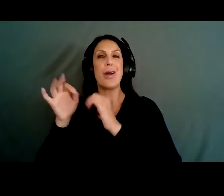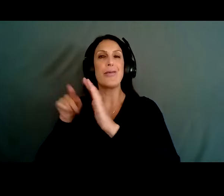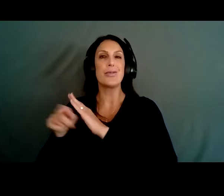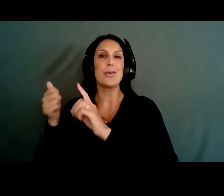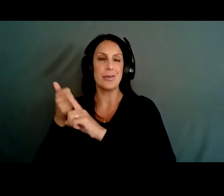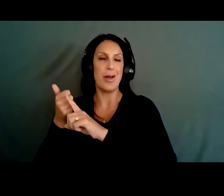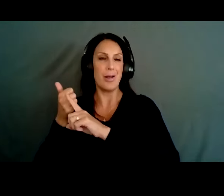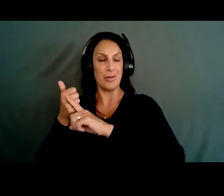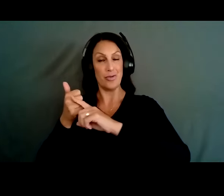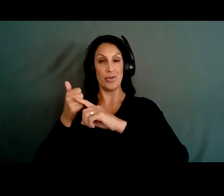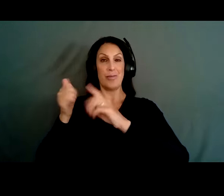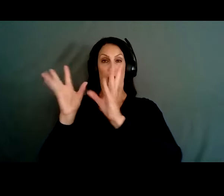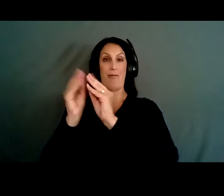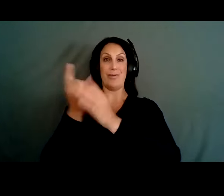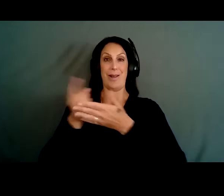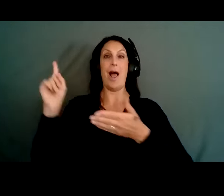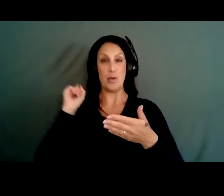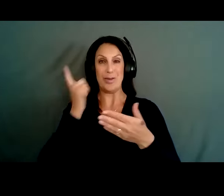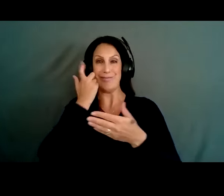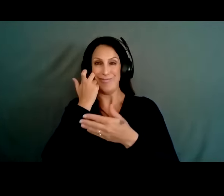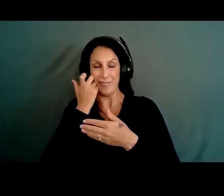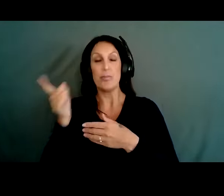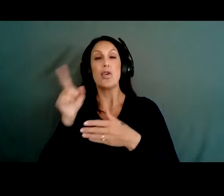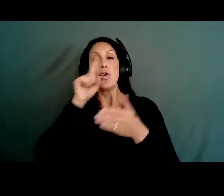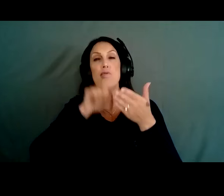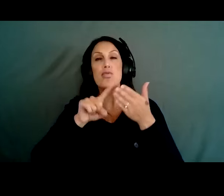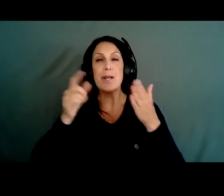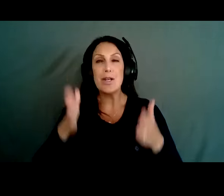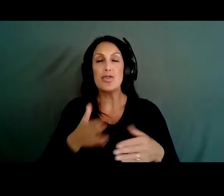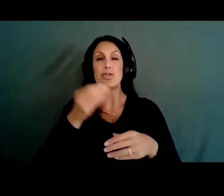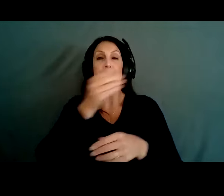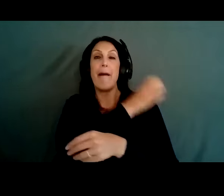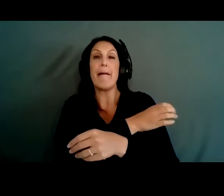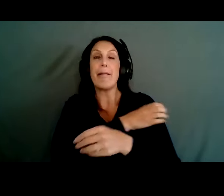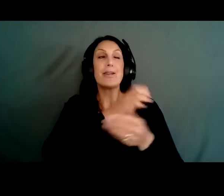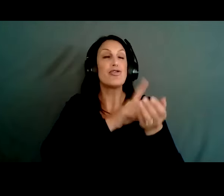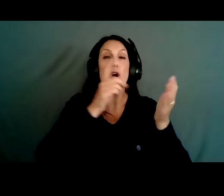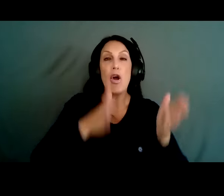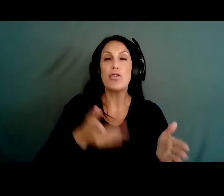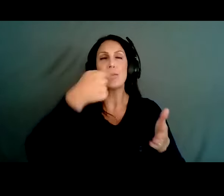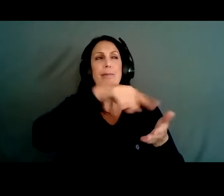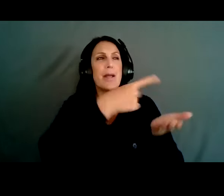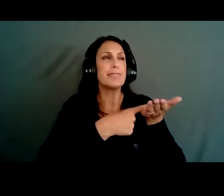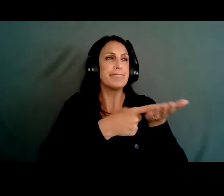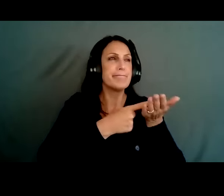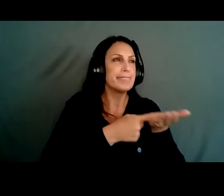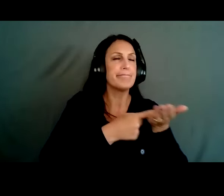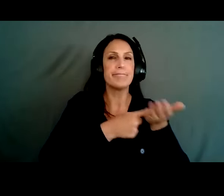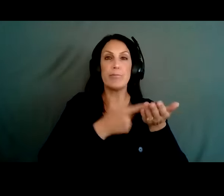Conference last week. And again, as researchers and clinicians were speaking, one of the things they identified